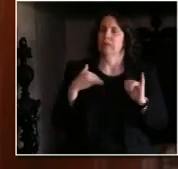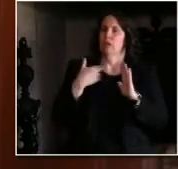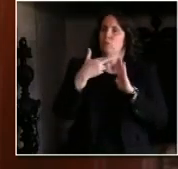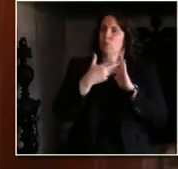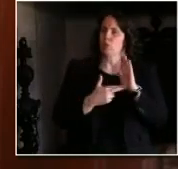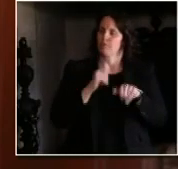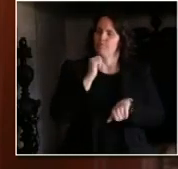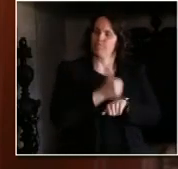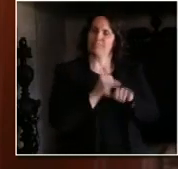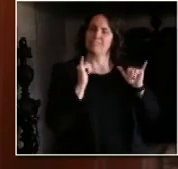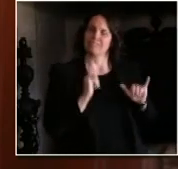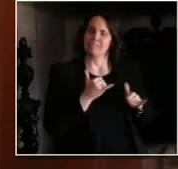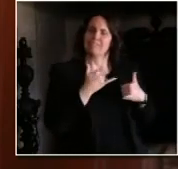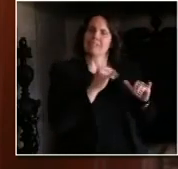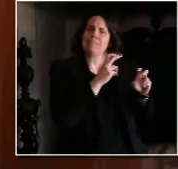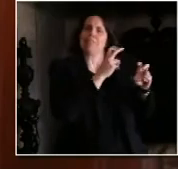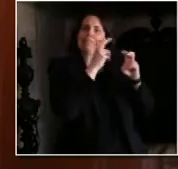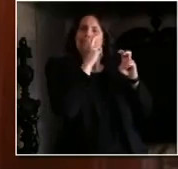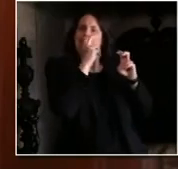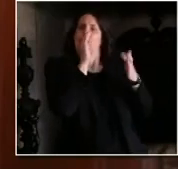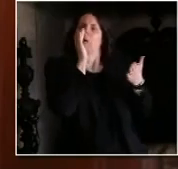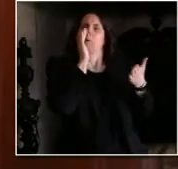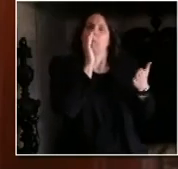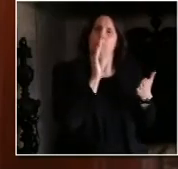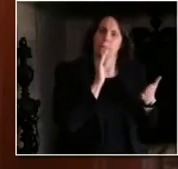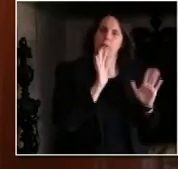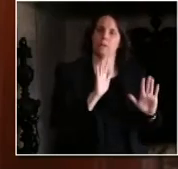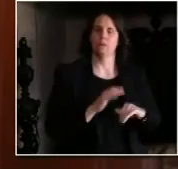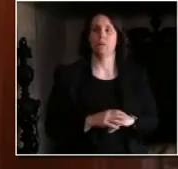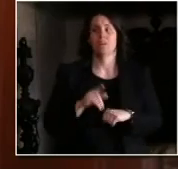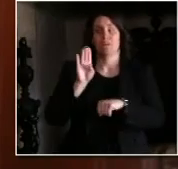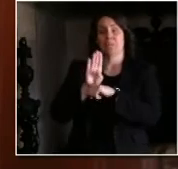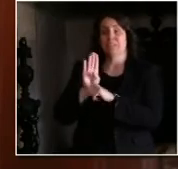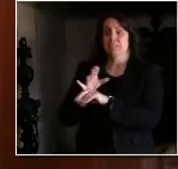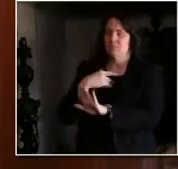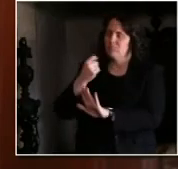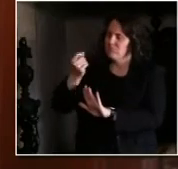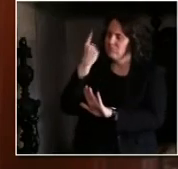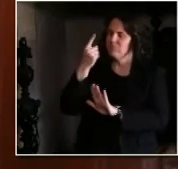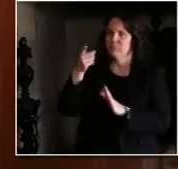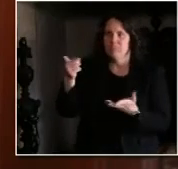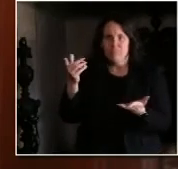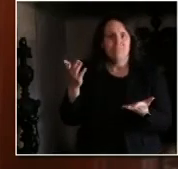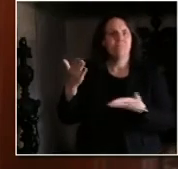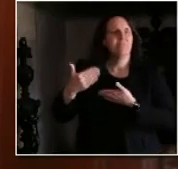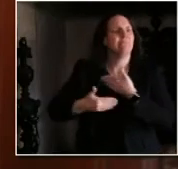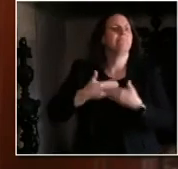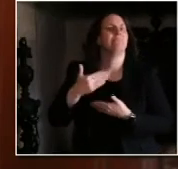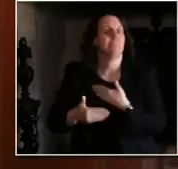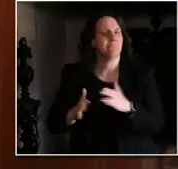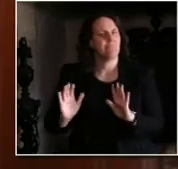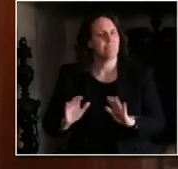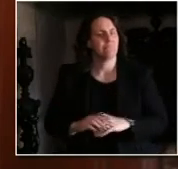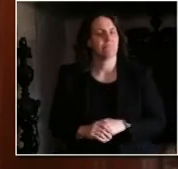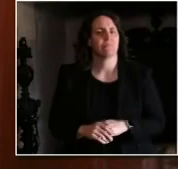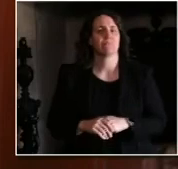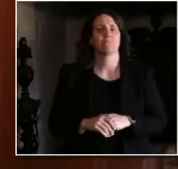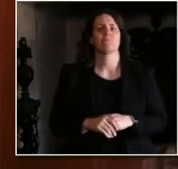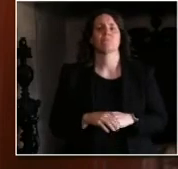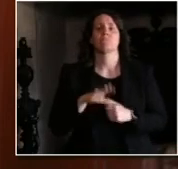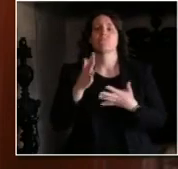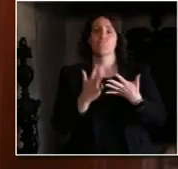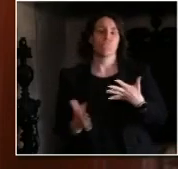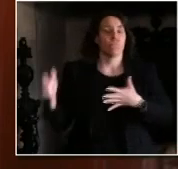do. But the bottom line is that our businesses, our workers, and us as consumers can't be confident